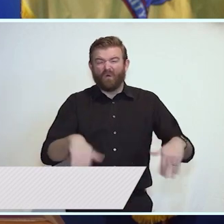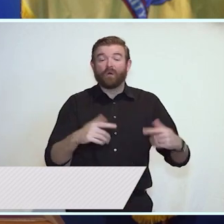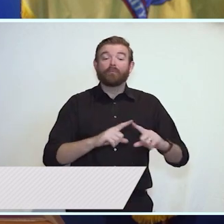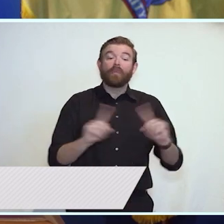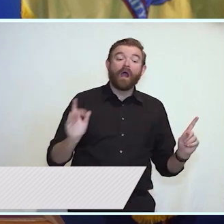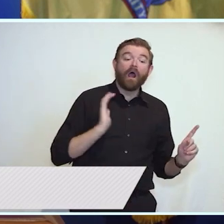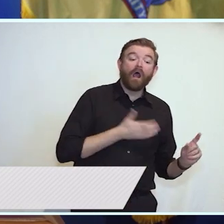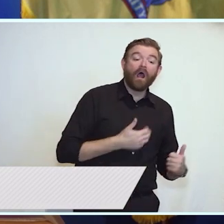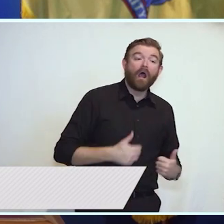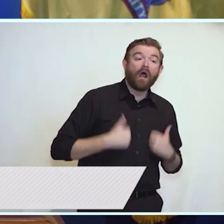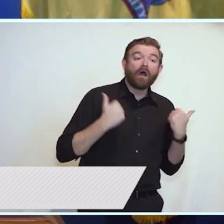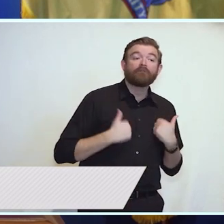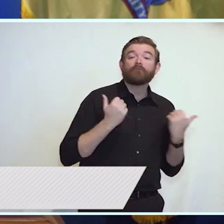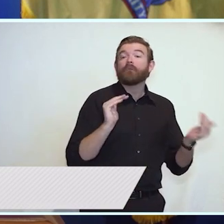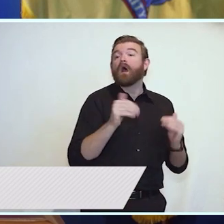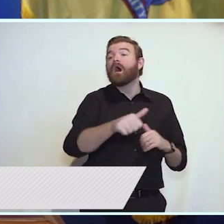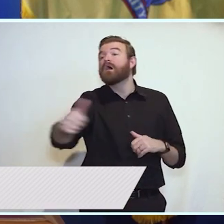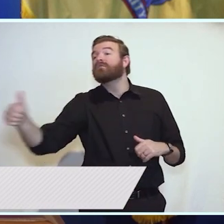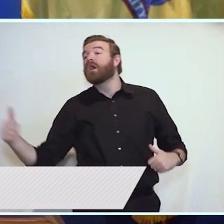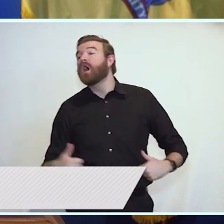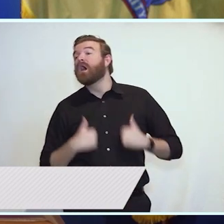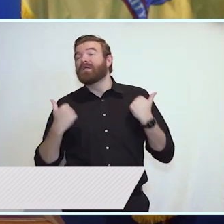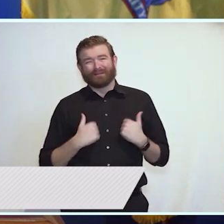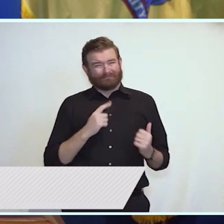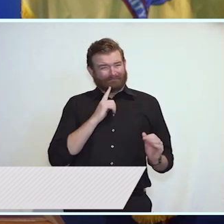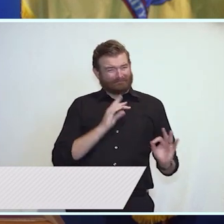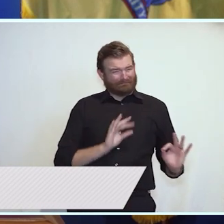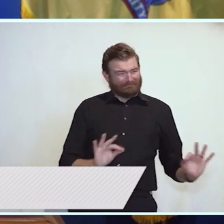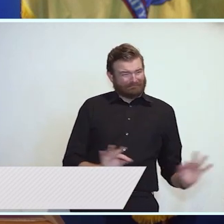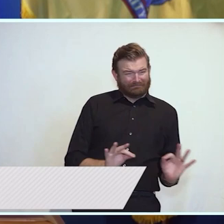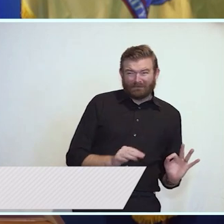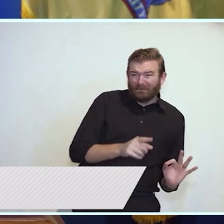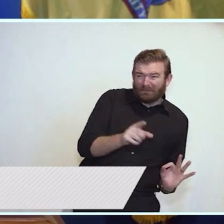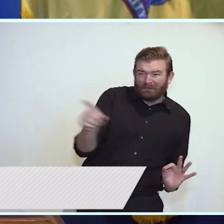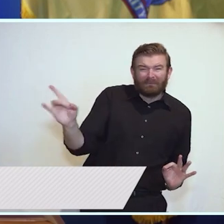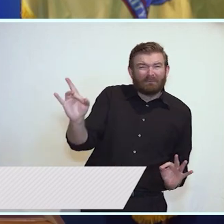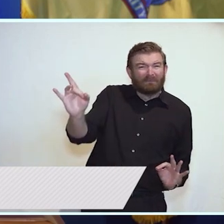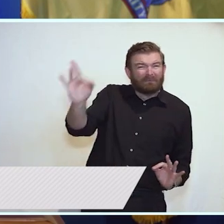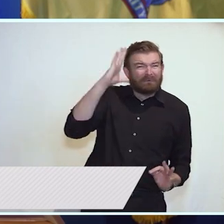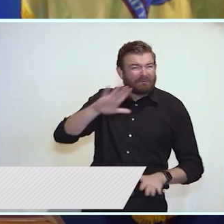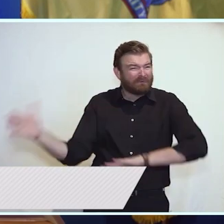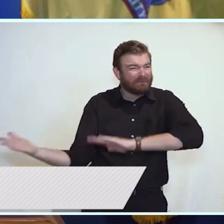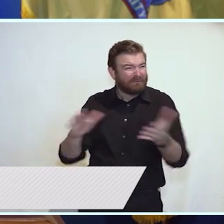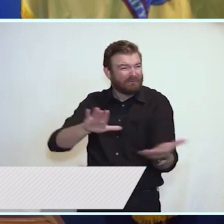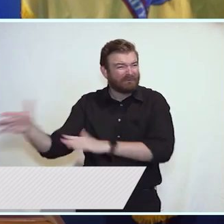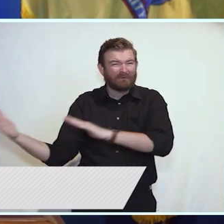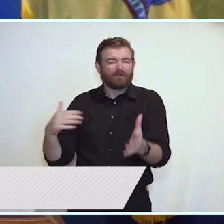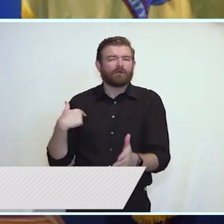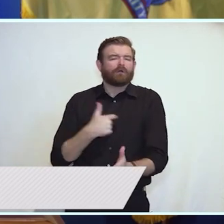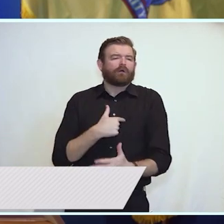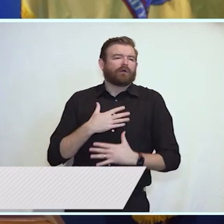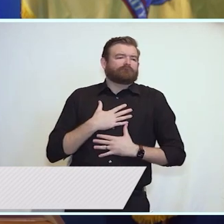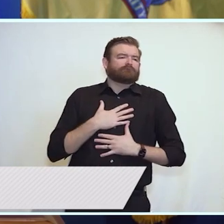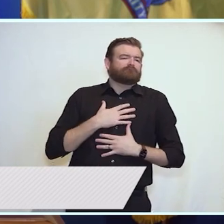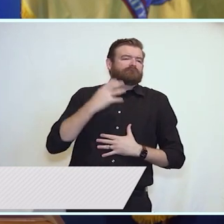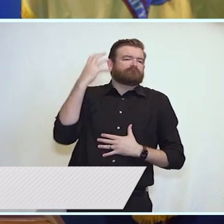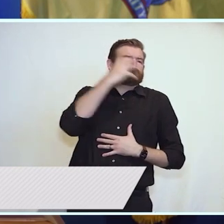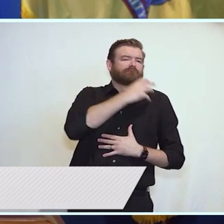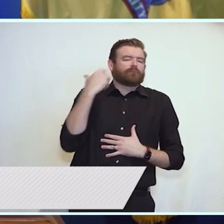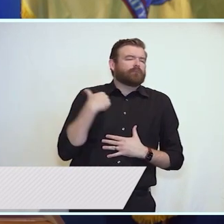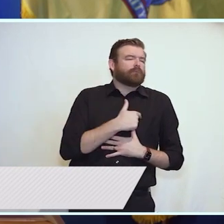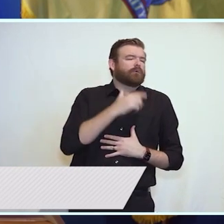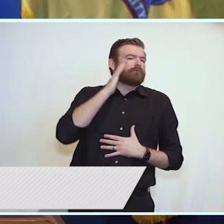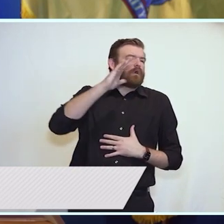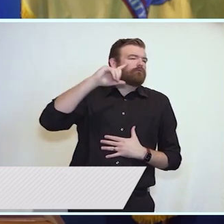been an extraordinarily long two years. Yet as inconvenient as life is for so many of us, it pales in